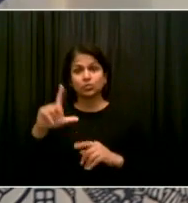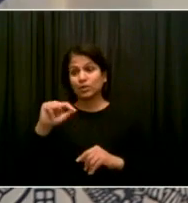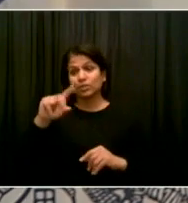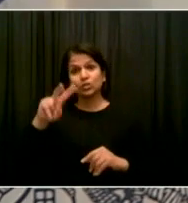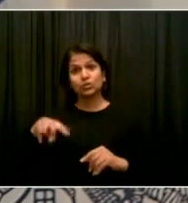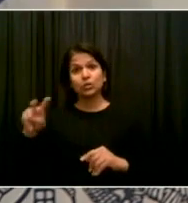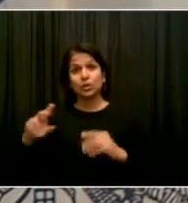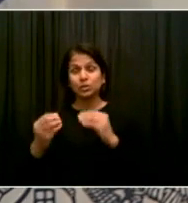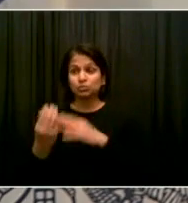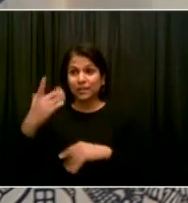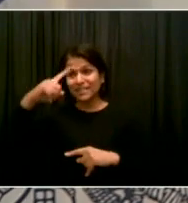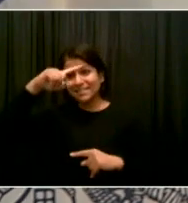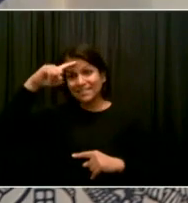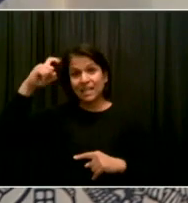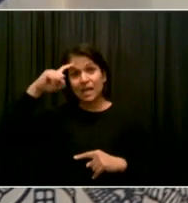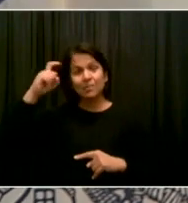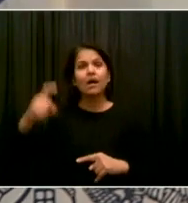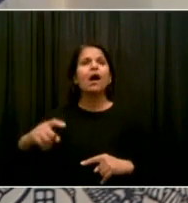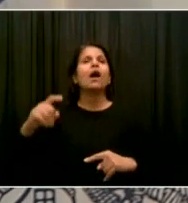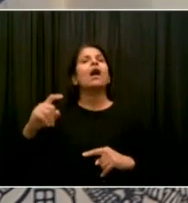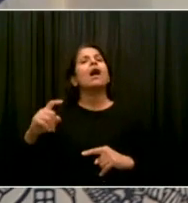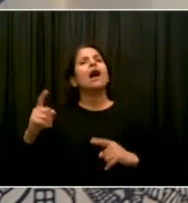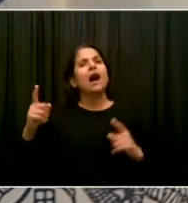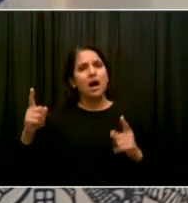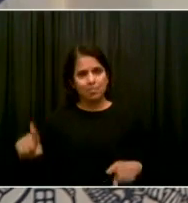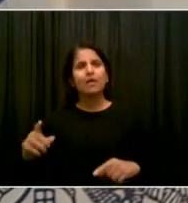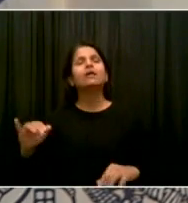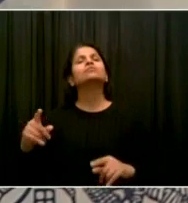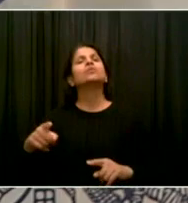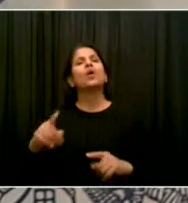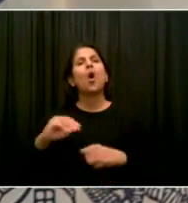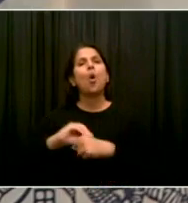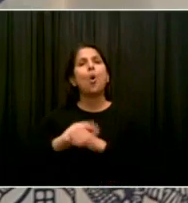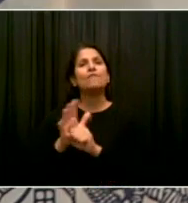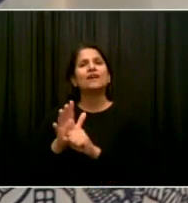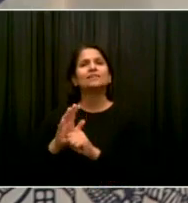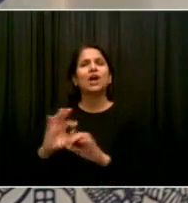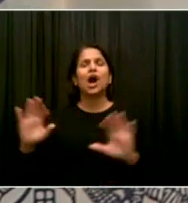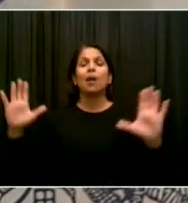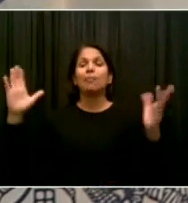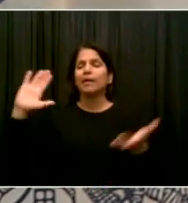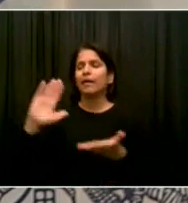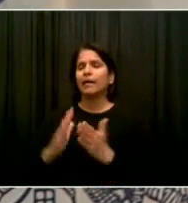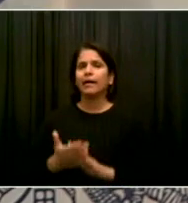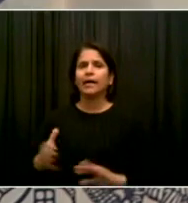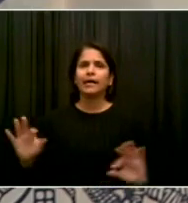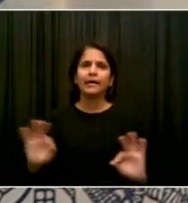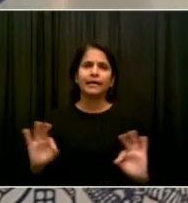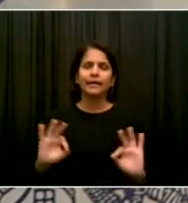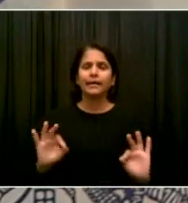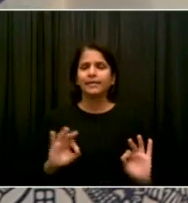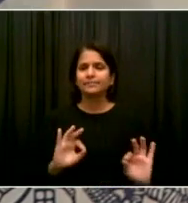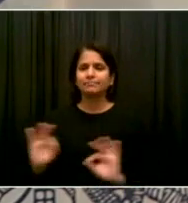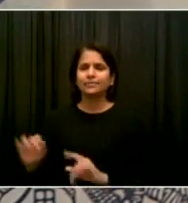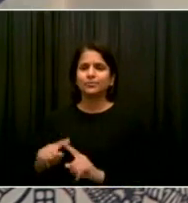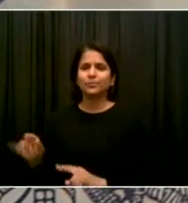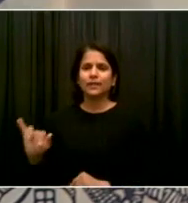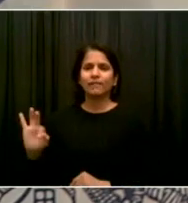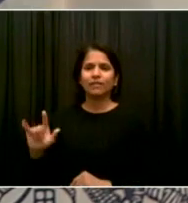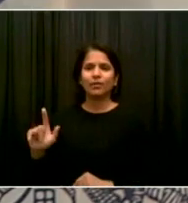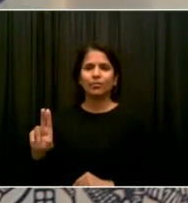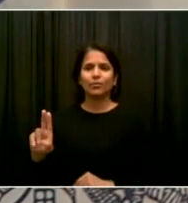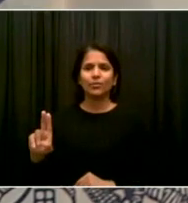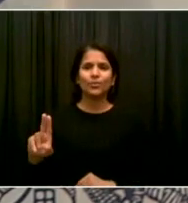transfer to a reality where COVID is much more like the flu, as you described, where people need that annual shot or maybe